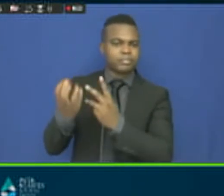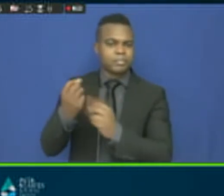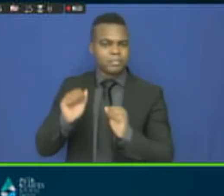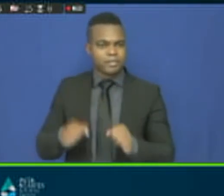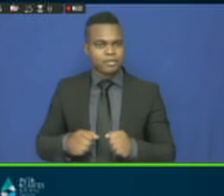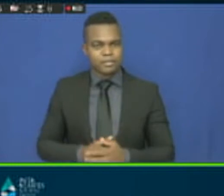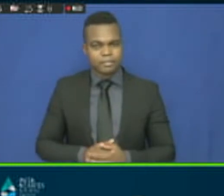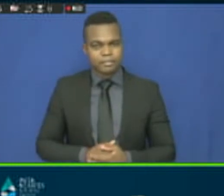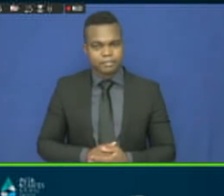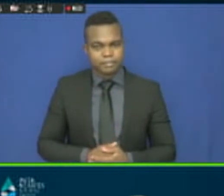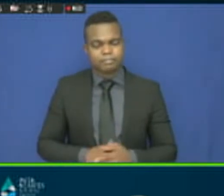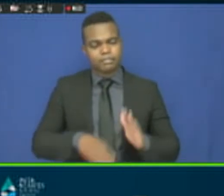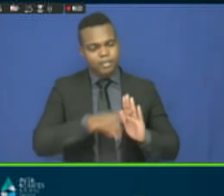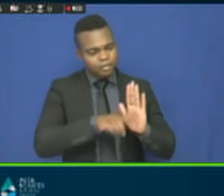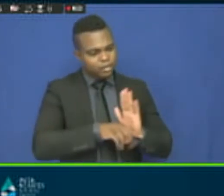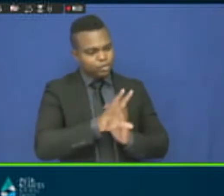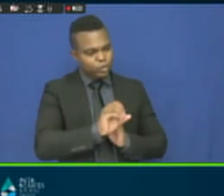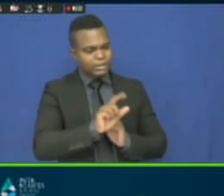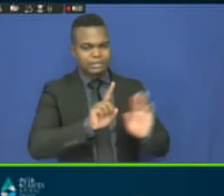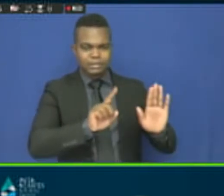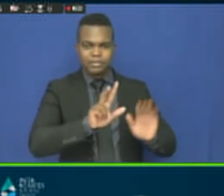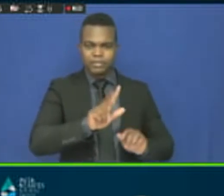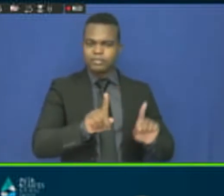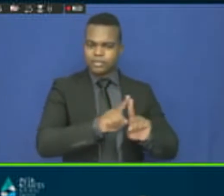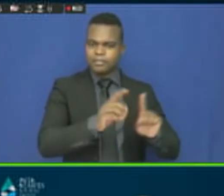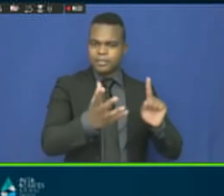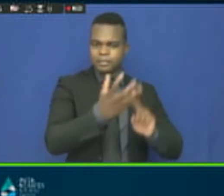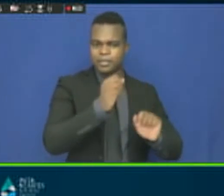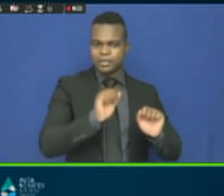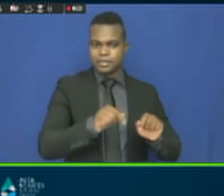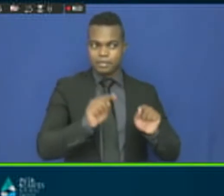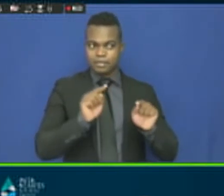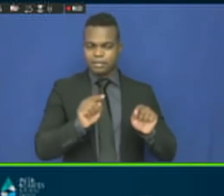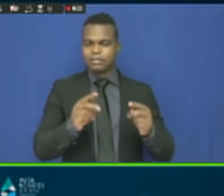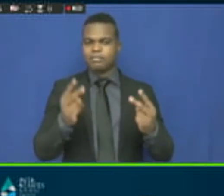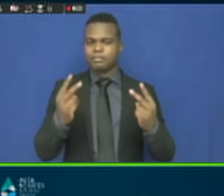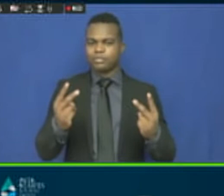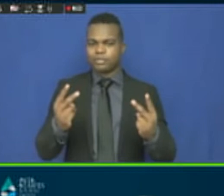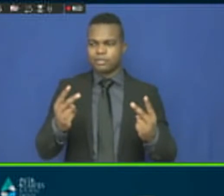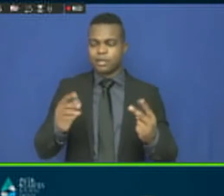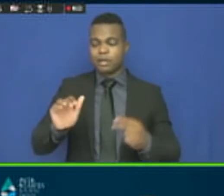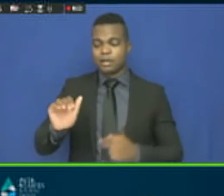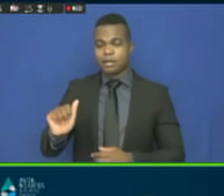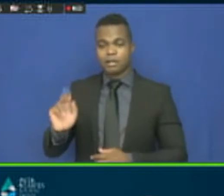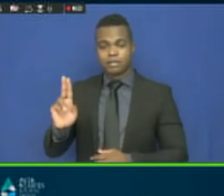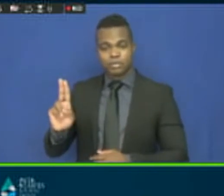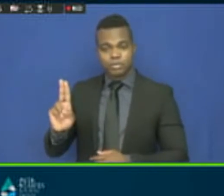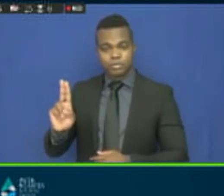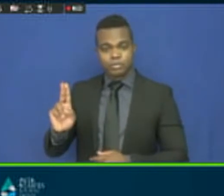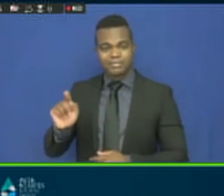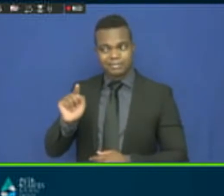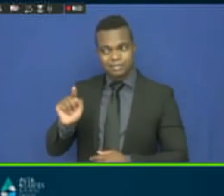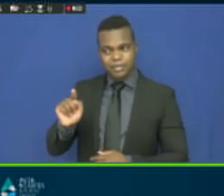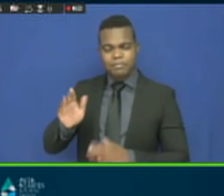engagement of the African Union to stop arms and war on this continent. And